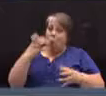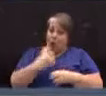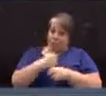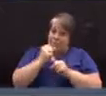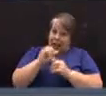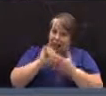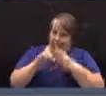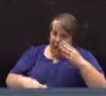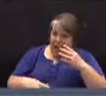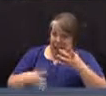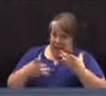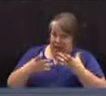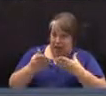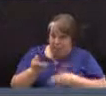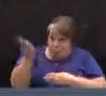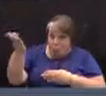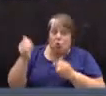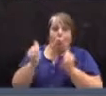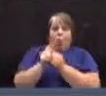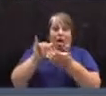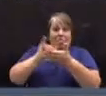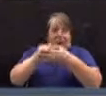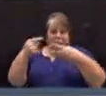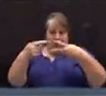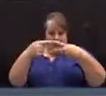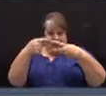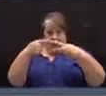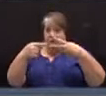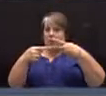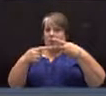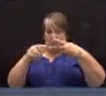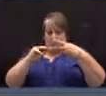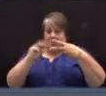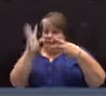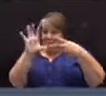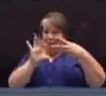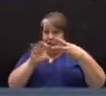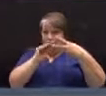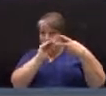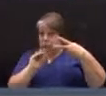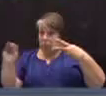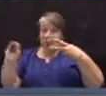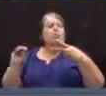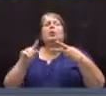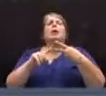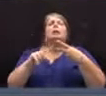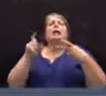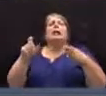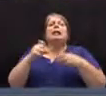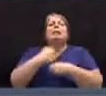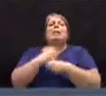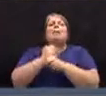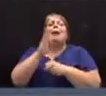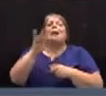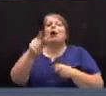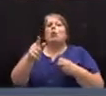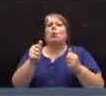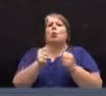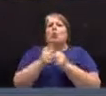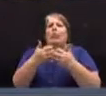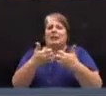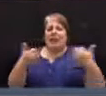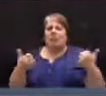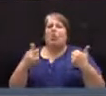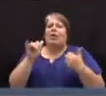motion with just that portion, I will definitely entertain that. But it needs to be made by you just with that separate. Separately.